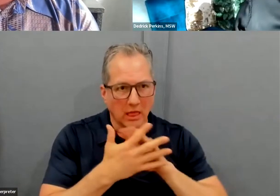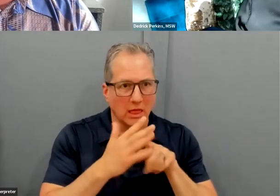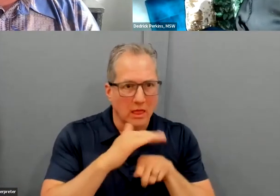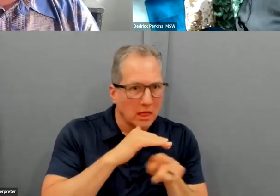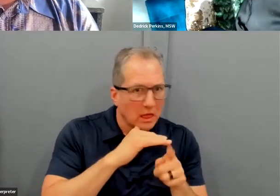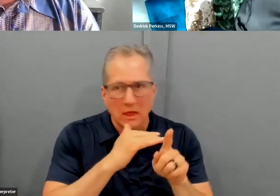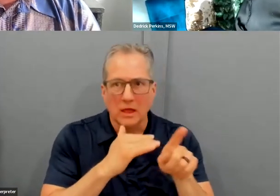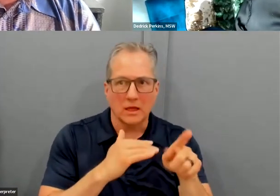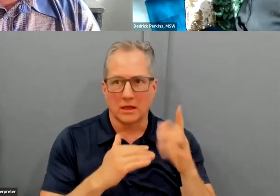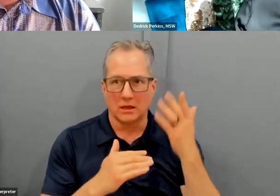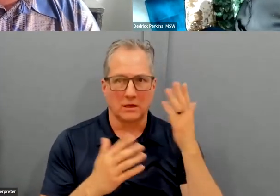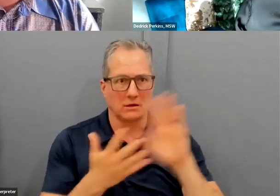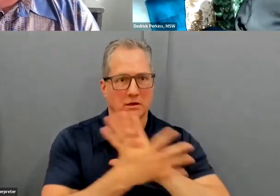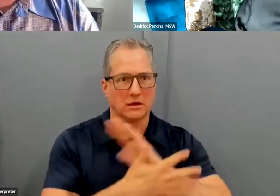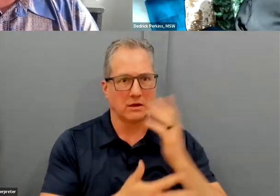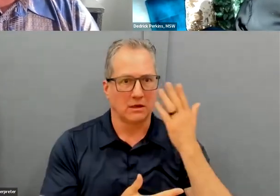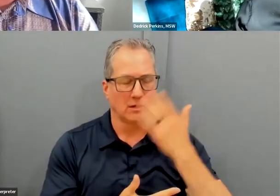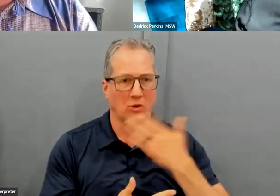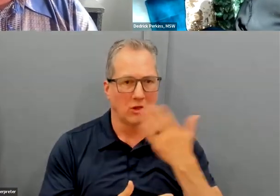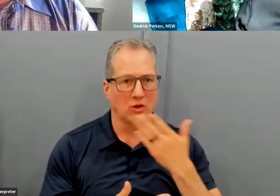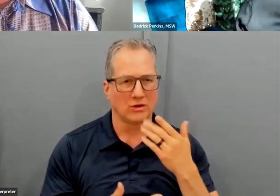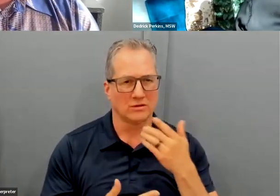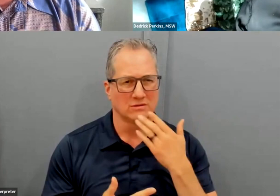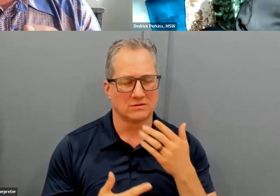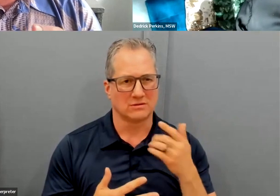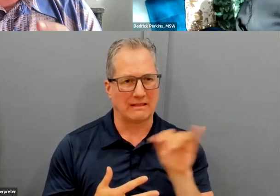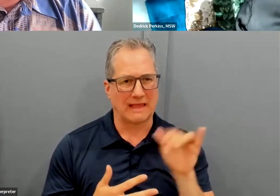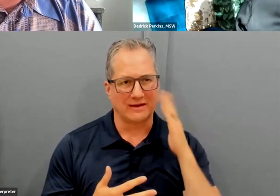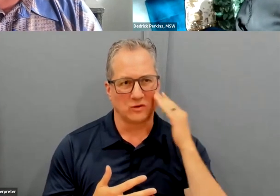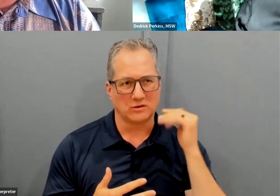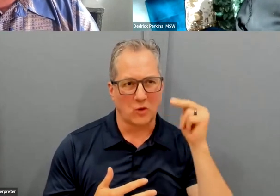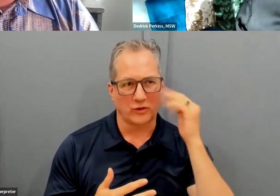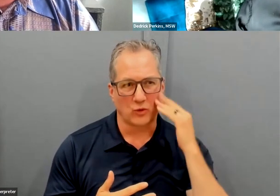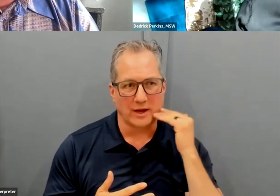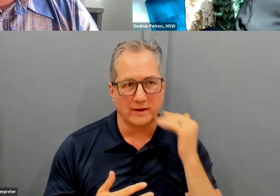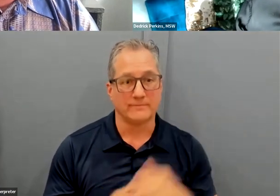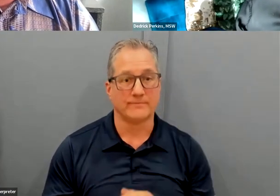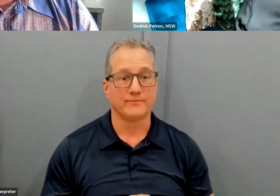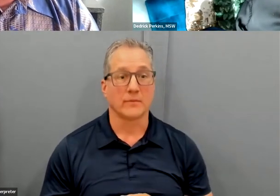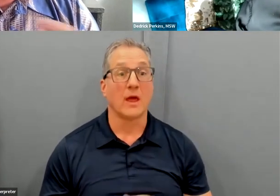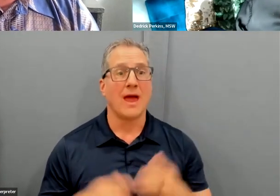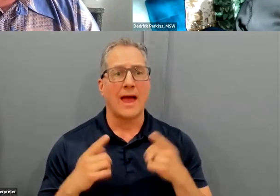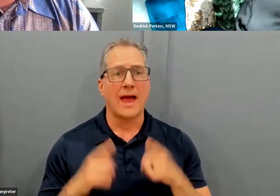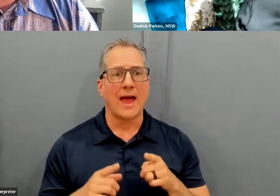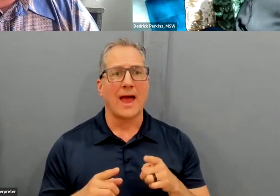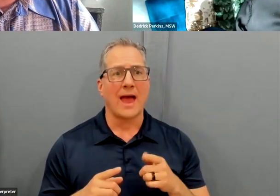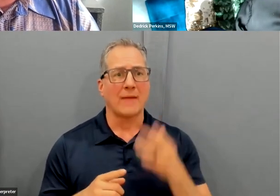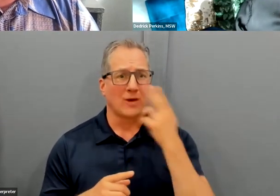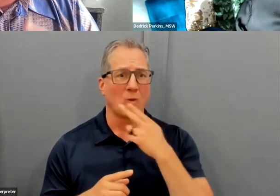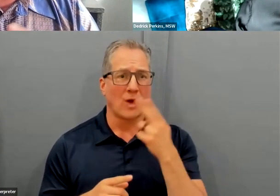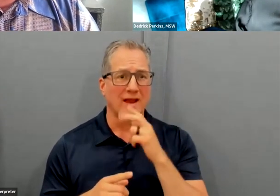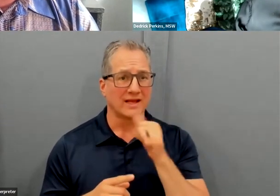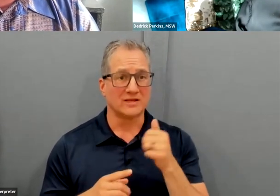Just Yeah. And wait till some guys can get you. Right? What we have in Hawaii is don't draw attention